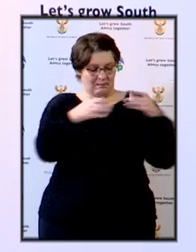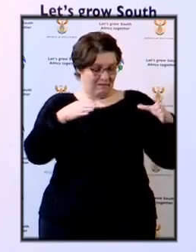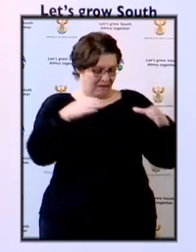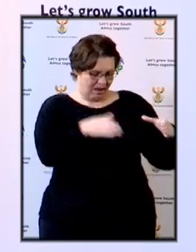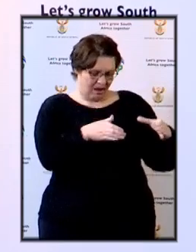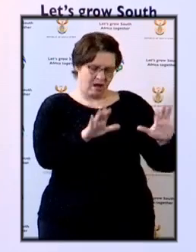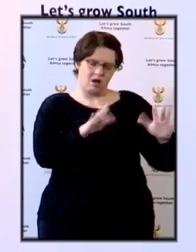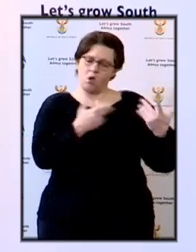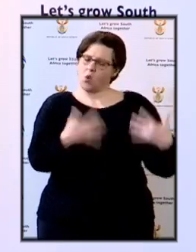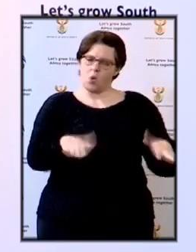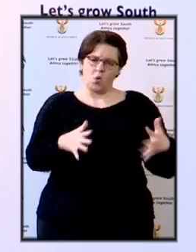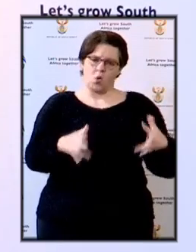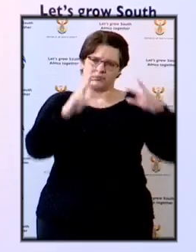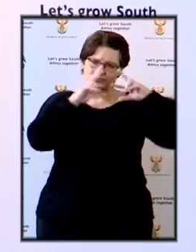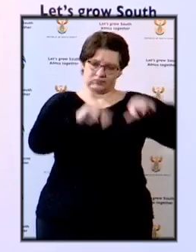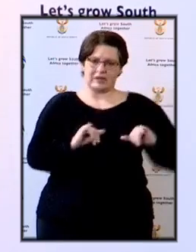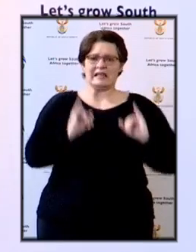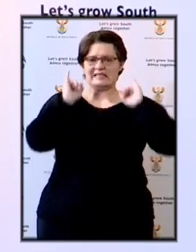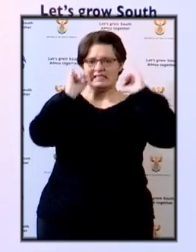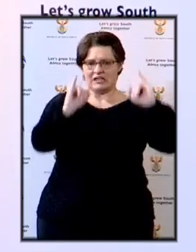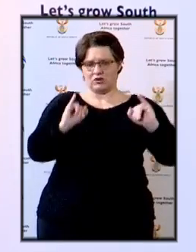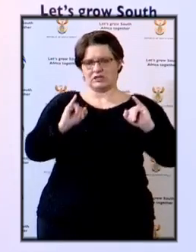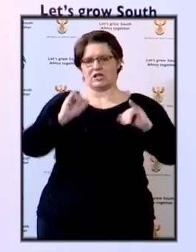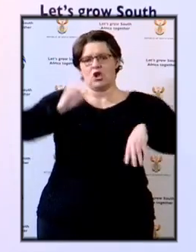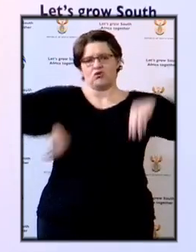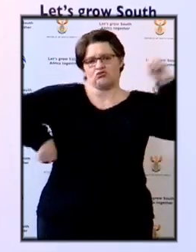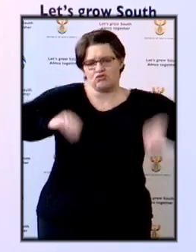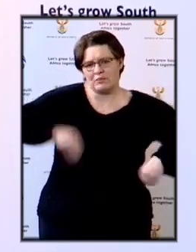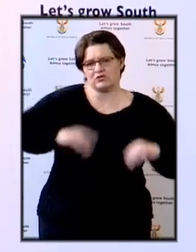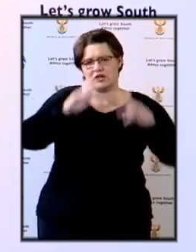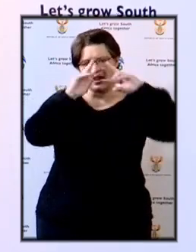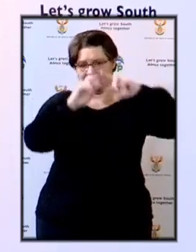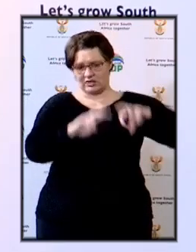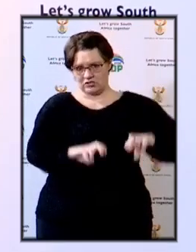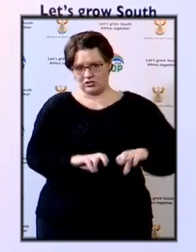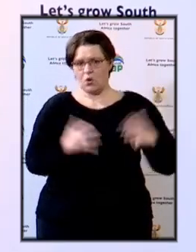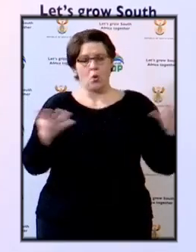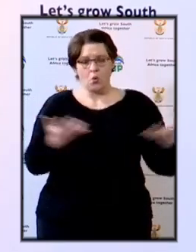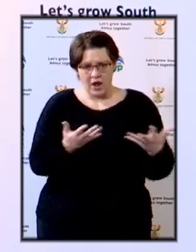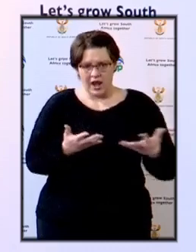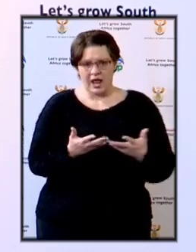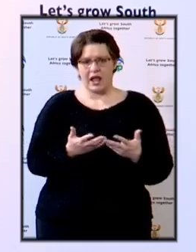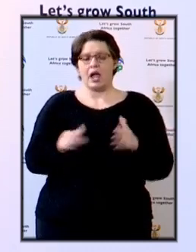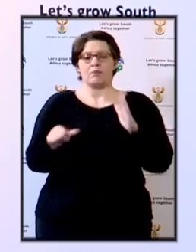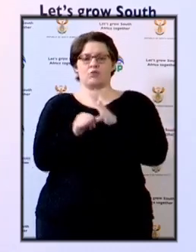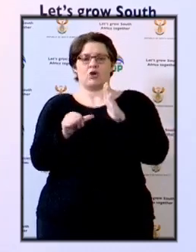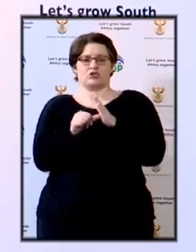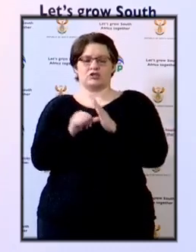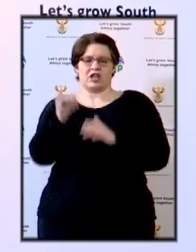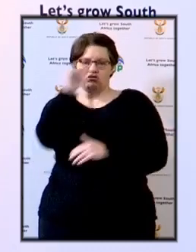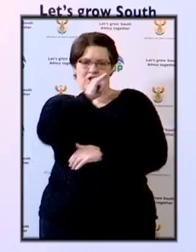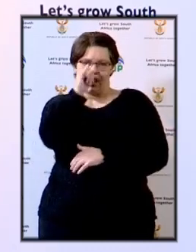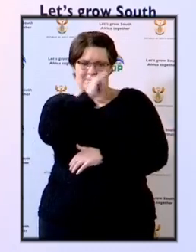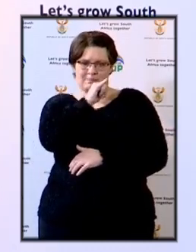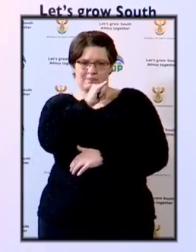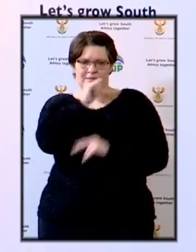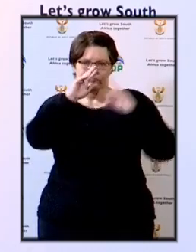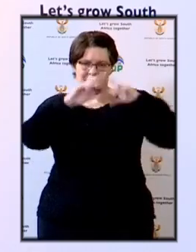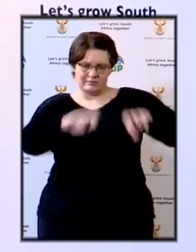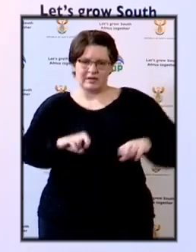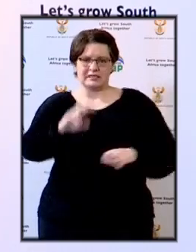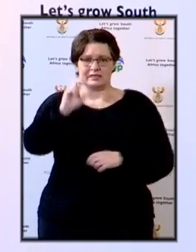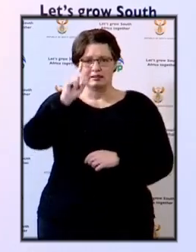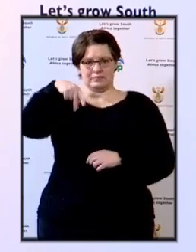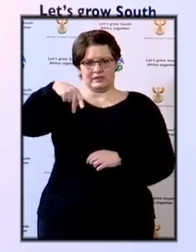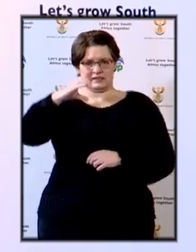team of Sirius Corruption Investigation within the Directorate for Priority Crime Investigation,